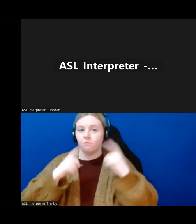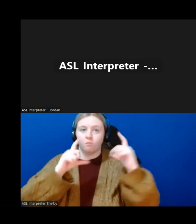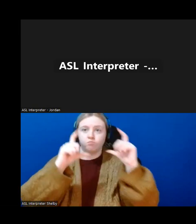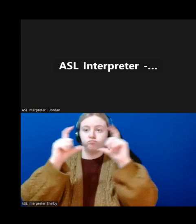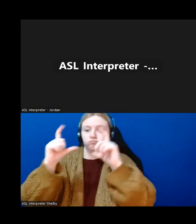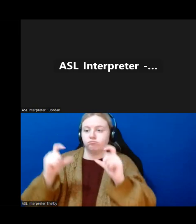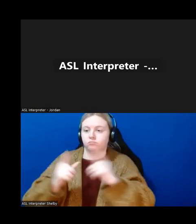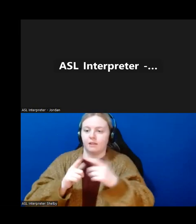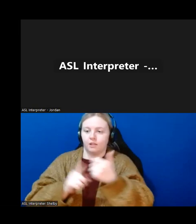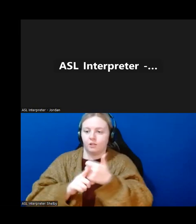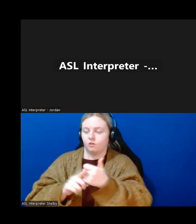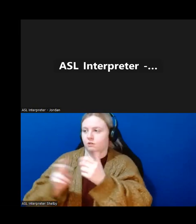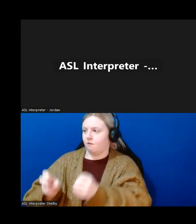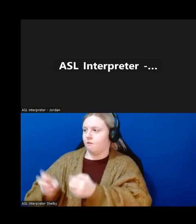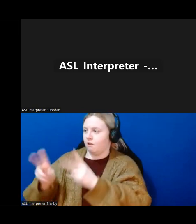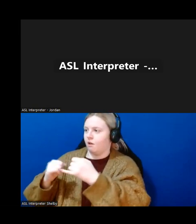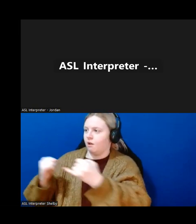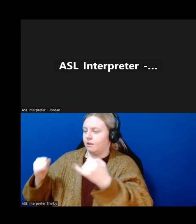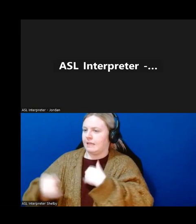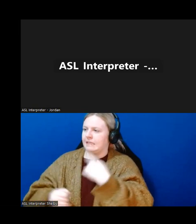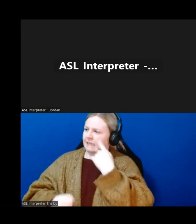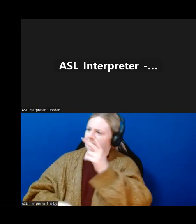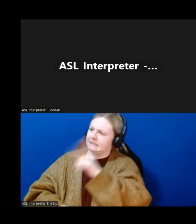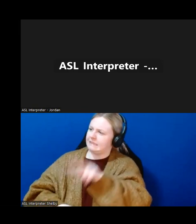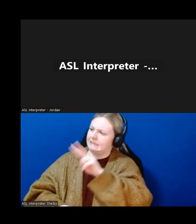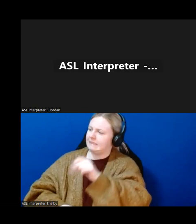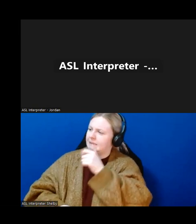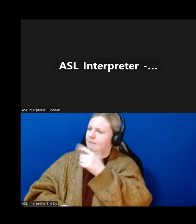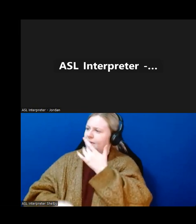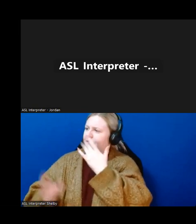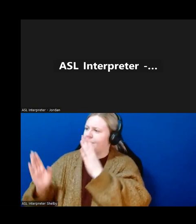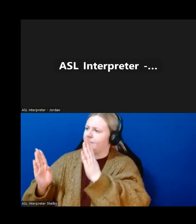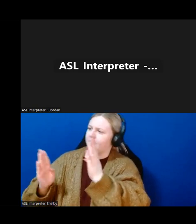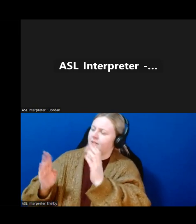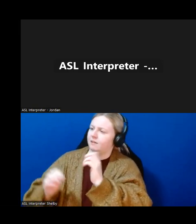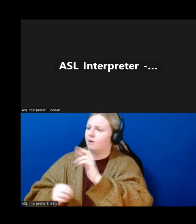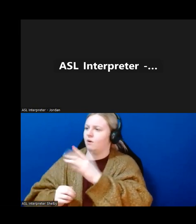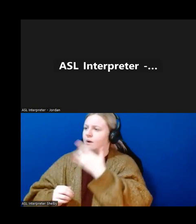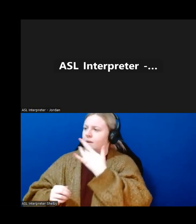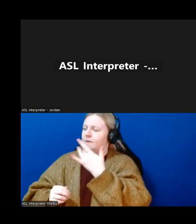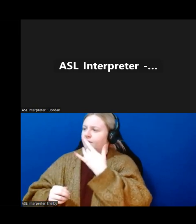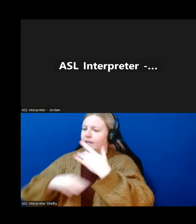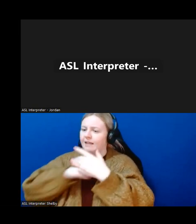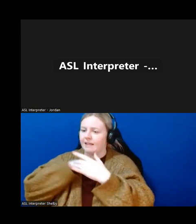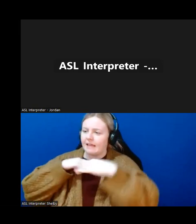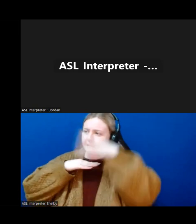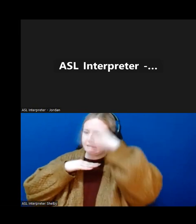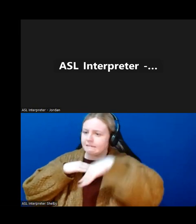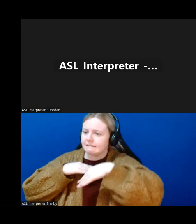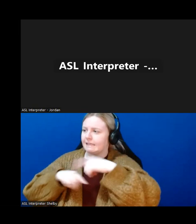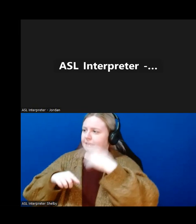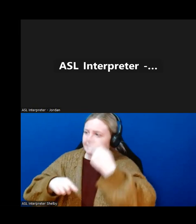wow, I wish I would have arranged these people better. I wish that, you know, I didn't cut so-and-so's head off. That would have been a lovely